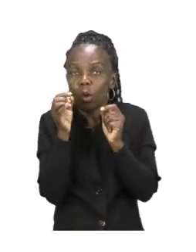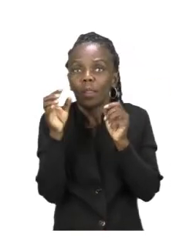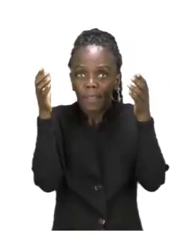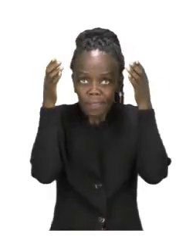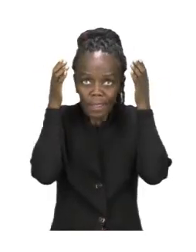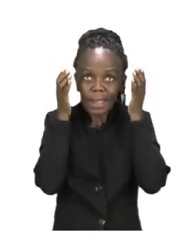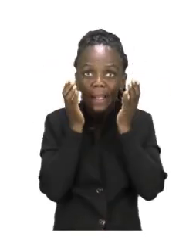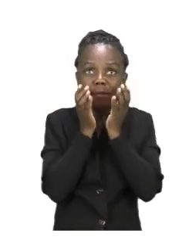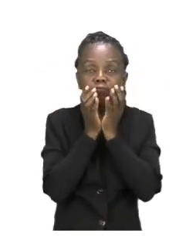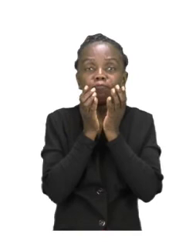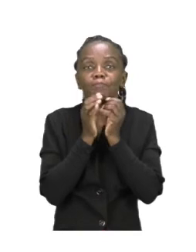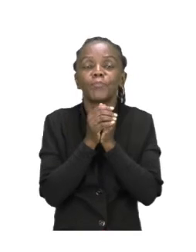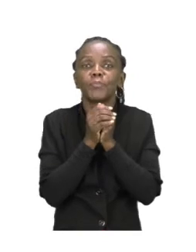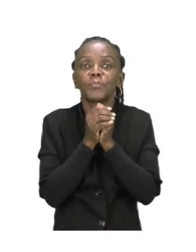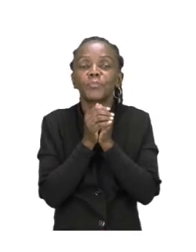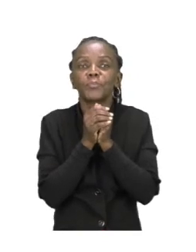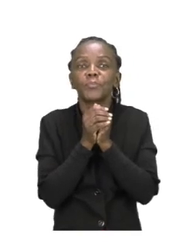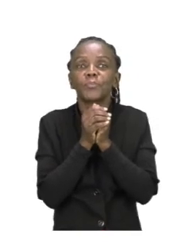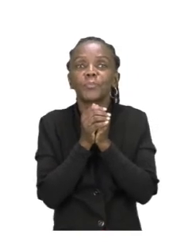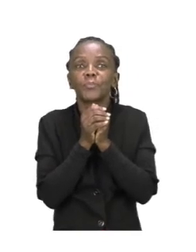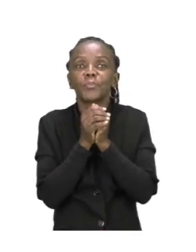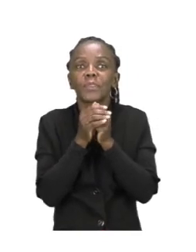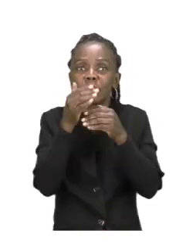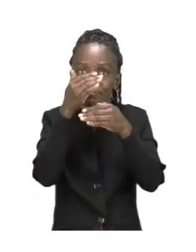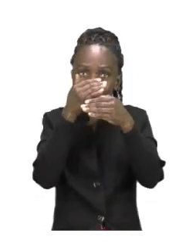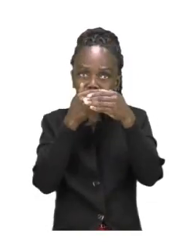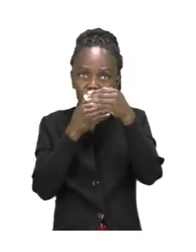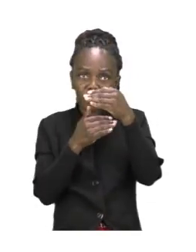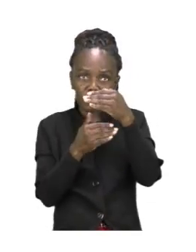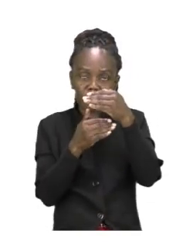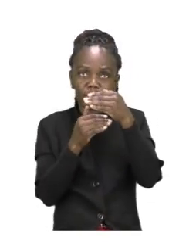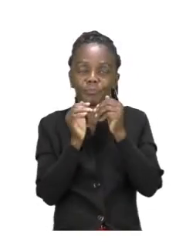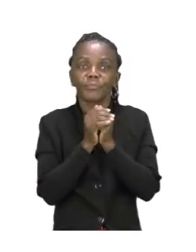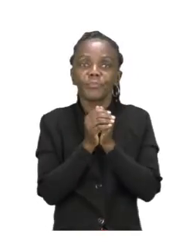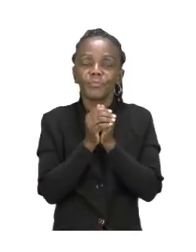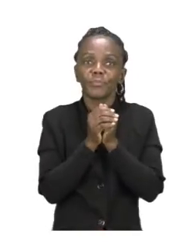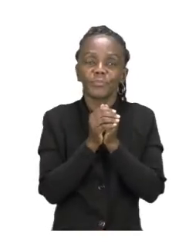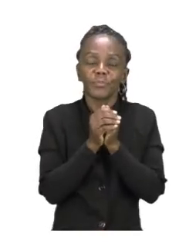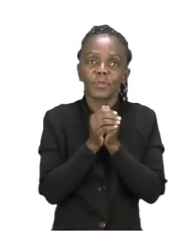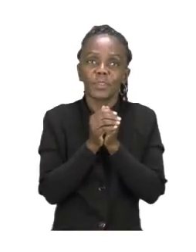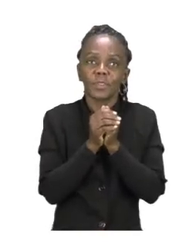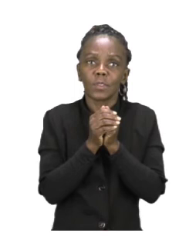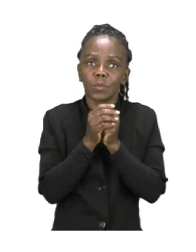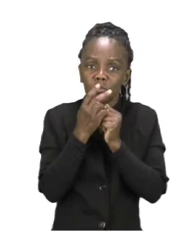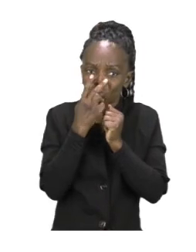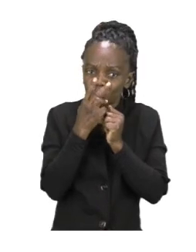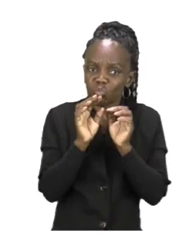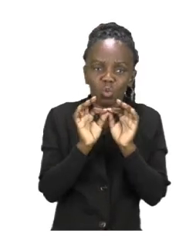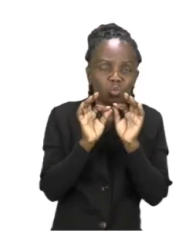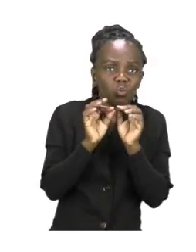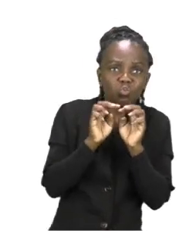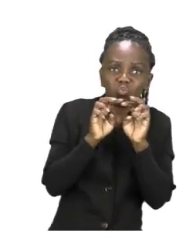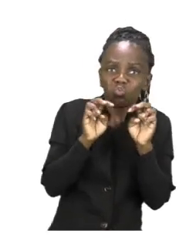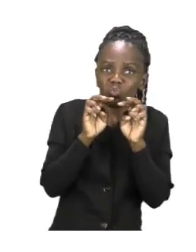The rest of the two that are at the bottom, I want you to take a good look at them and you are going